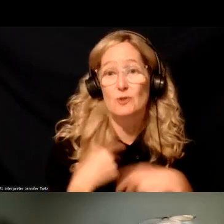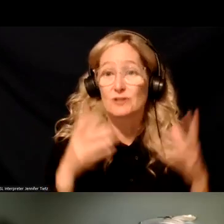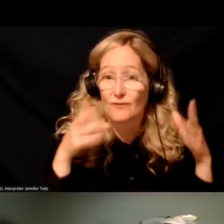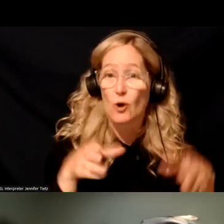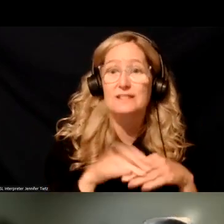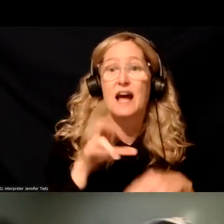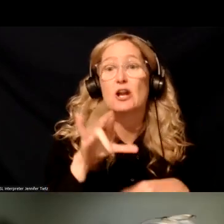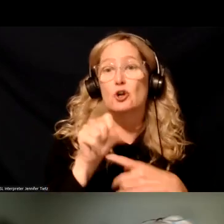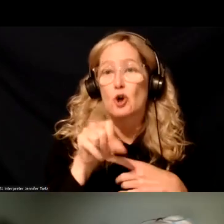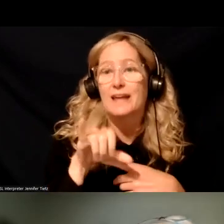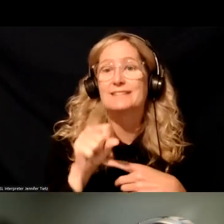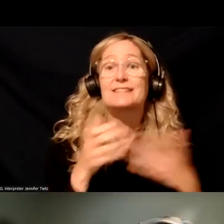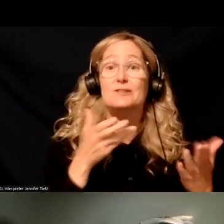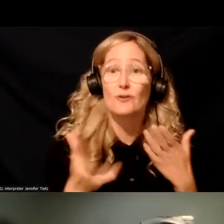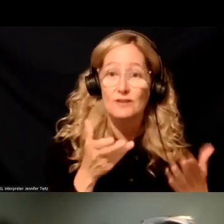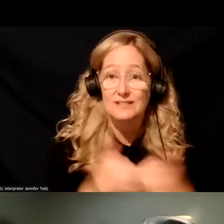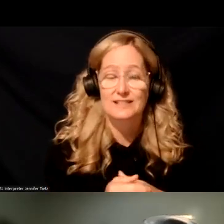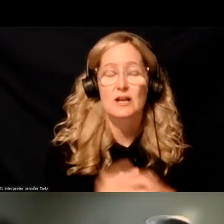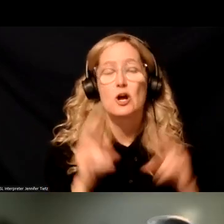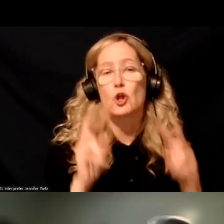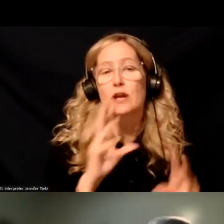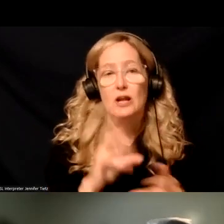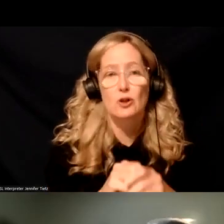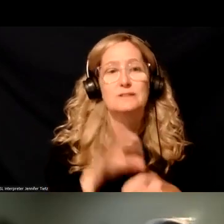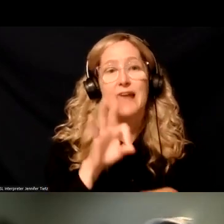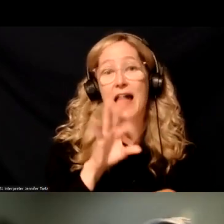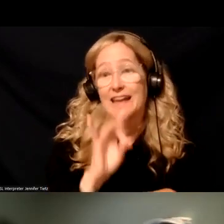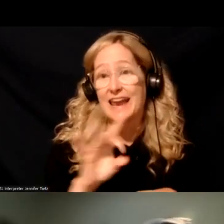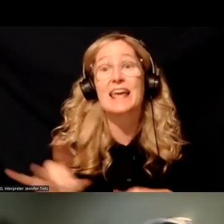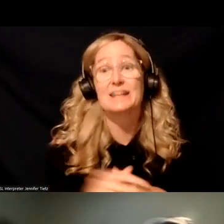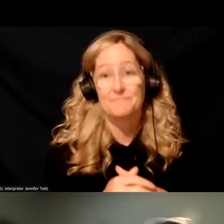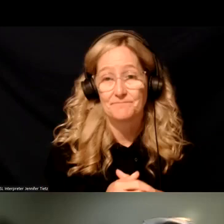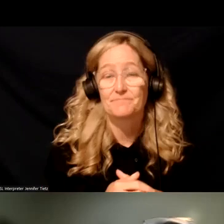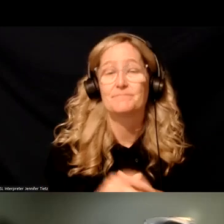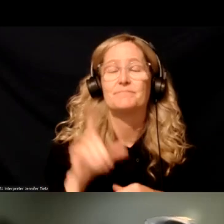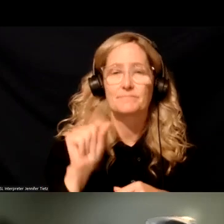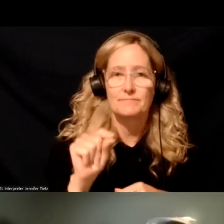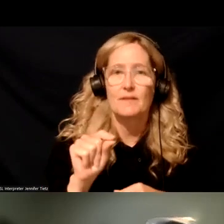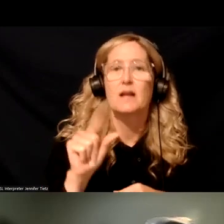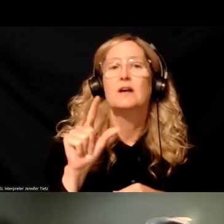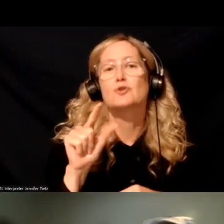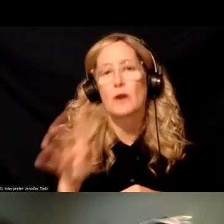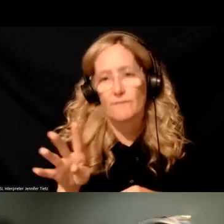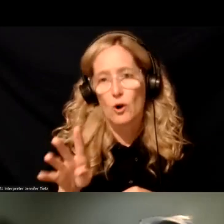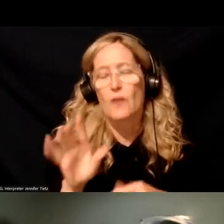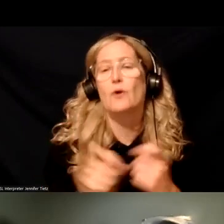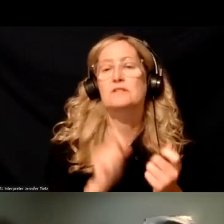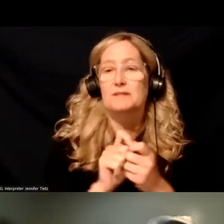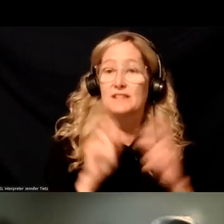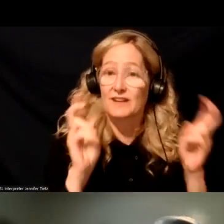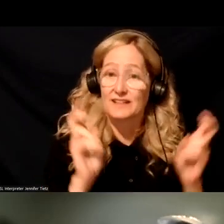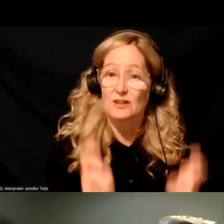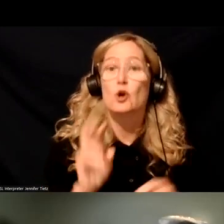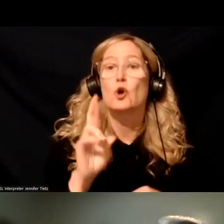crisis services and that includes, um, 988. So in 2024, some of those specific topics were rapid